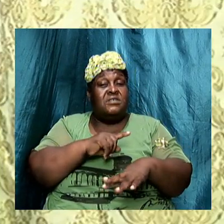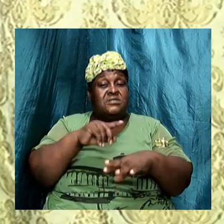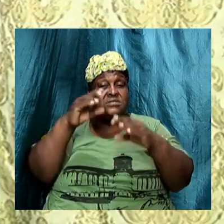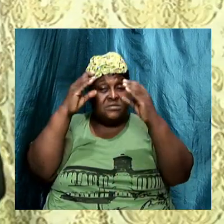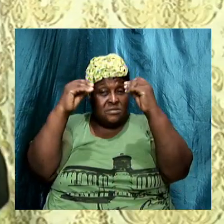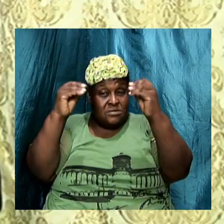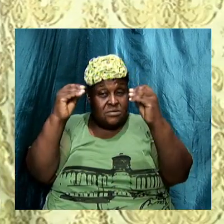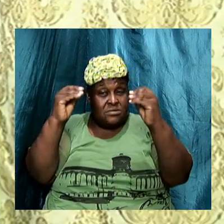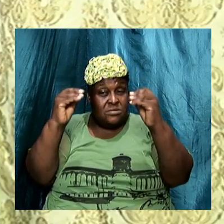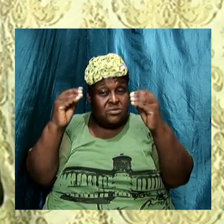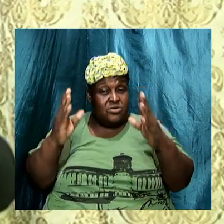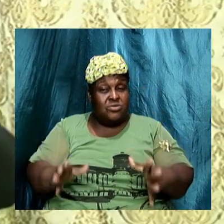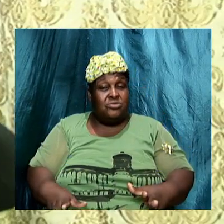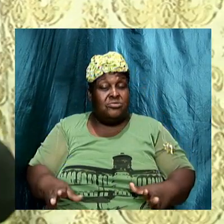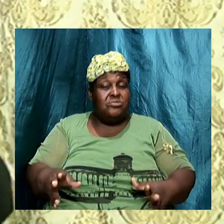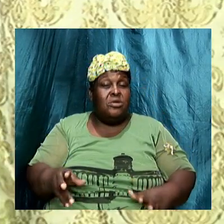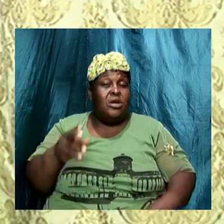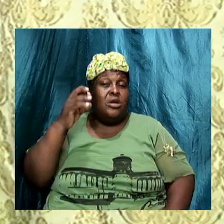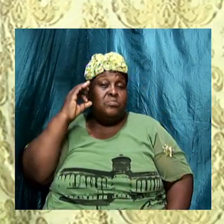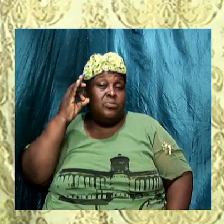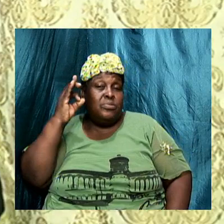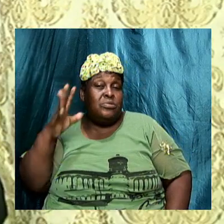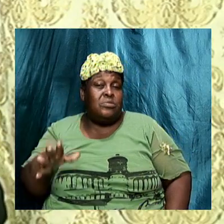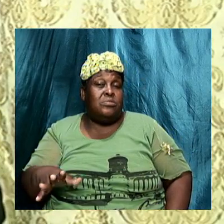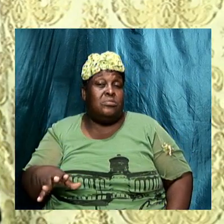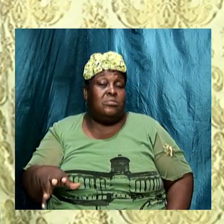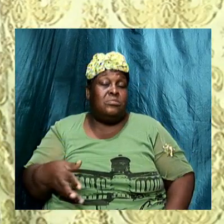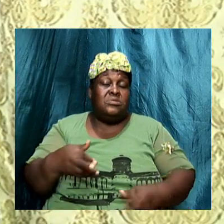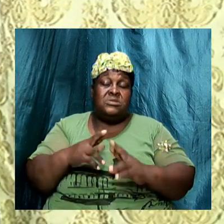power from demons to give signs